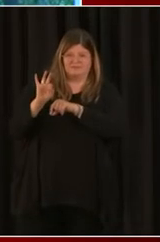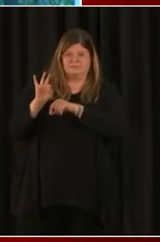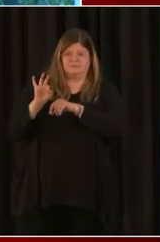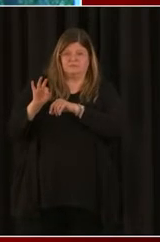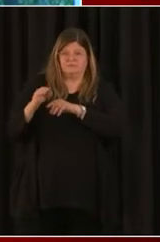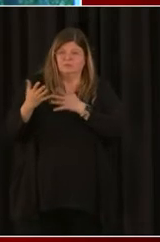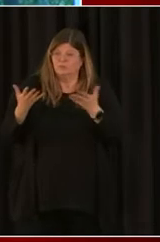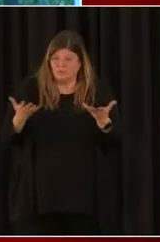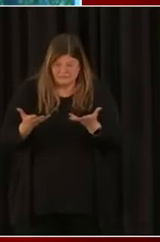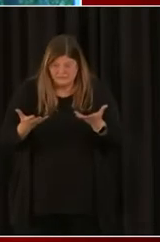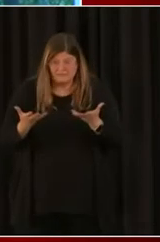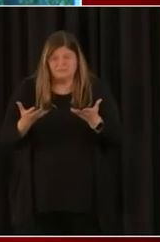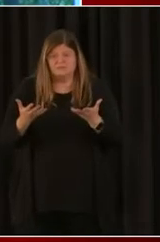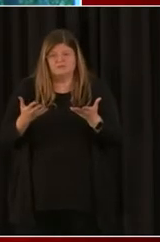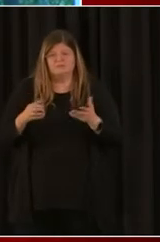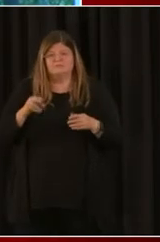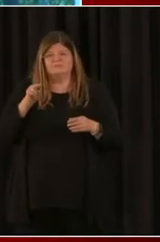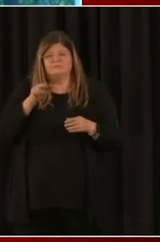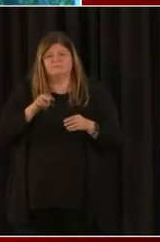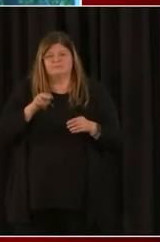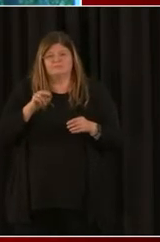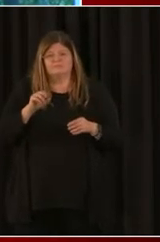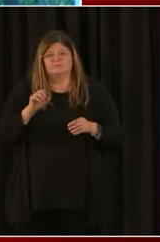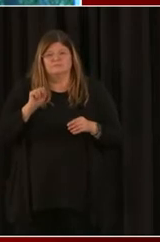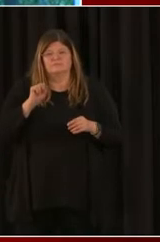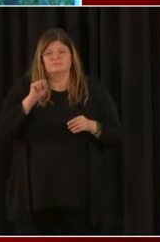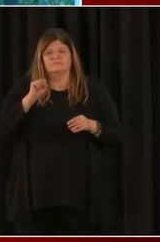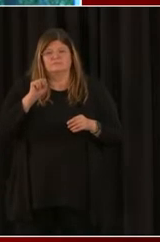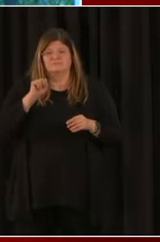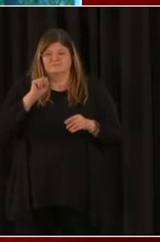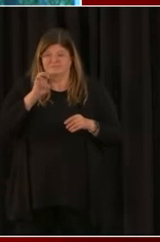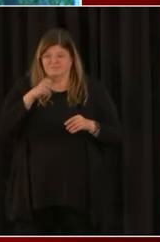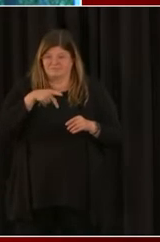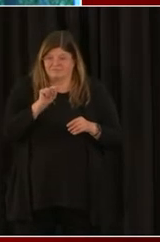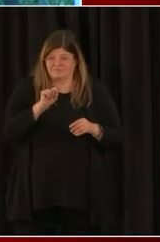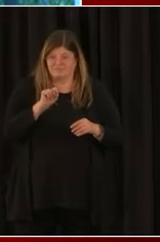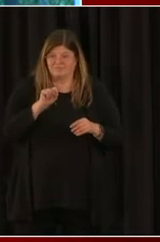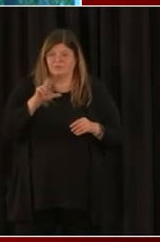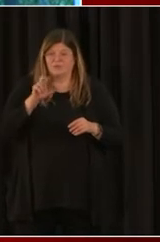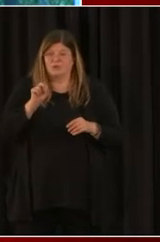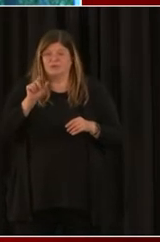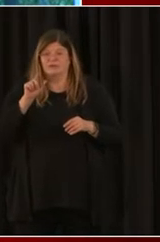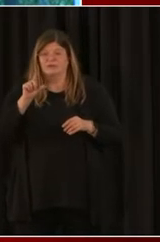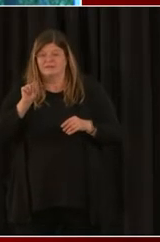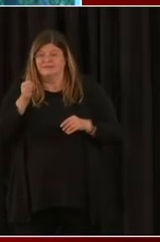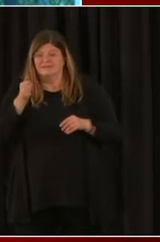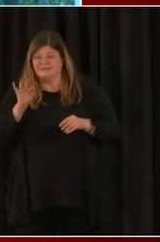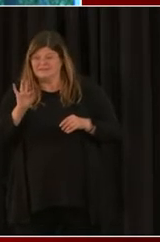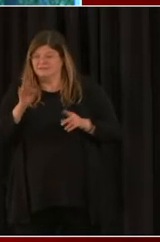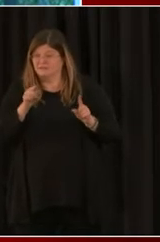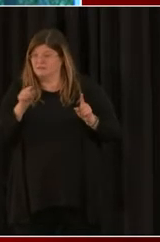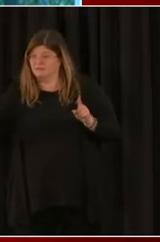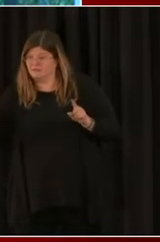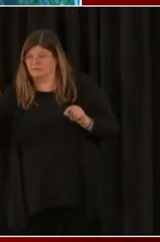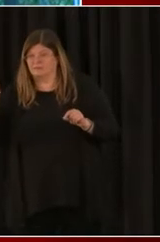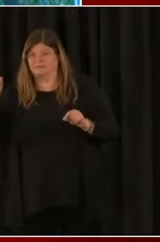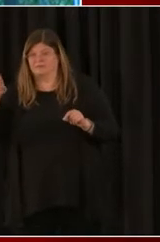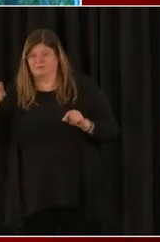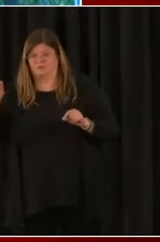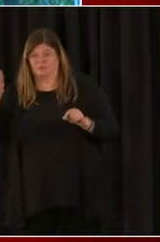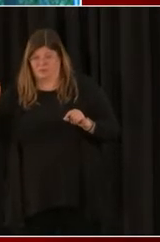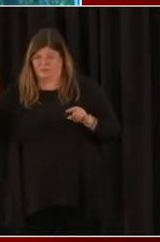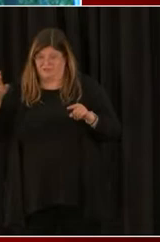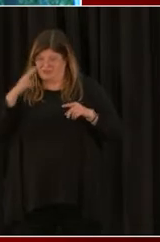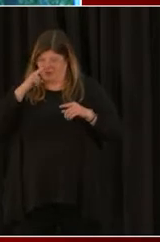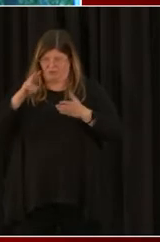your September 30, 2019 and your September 30, 2020 interim financials that